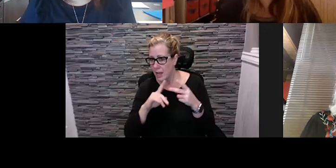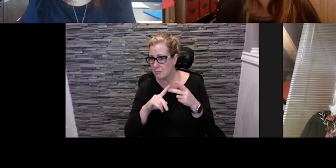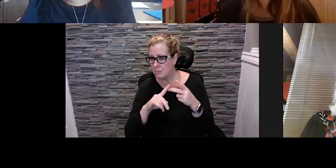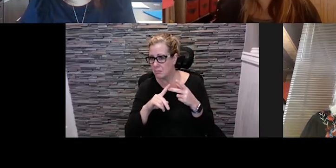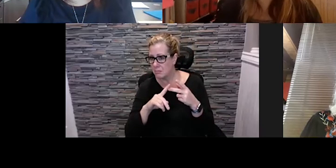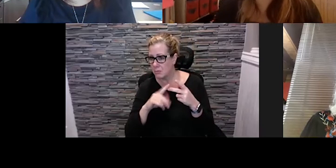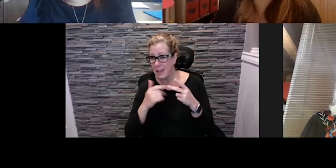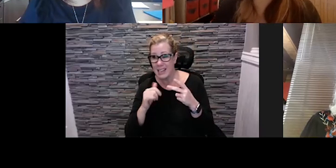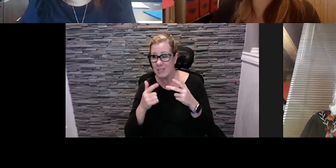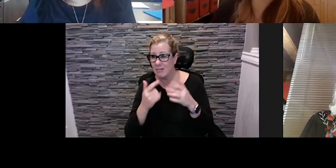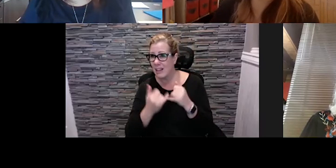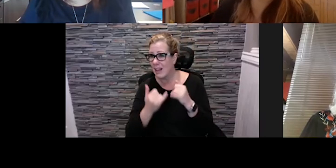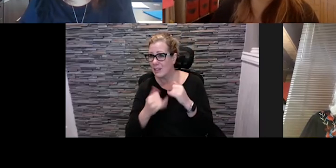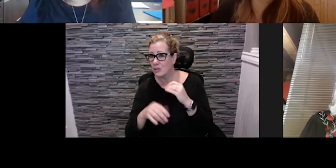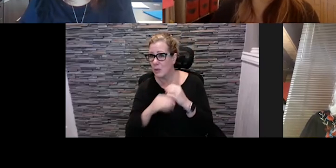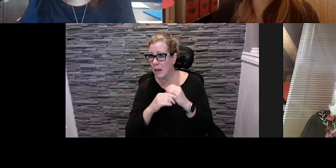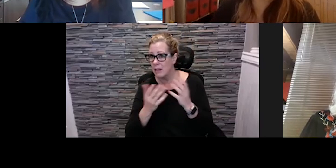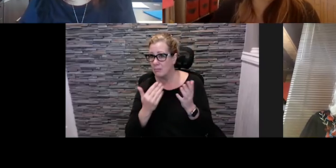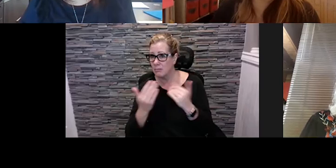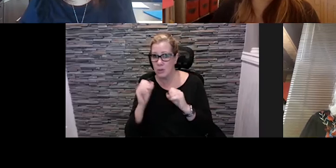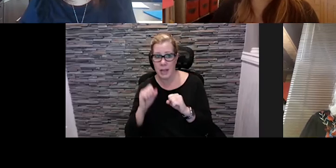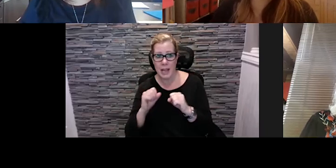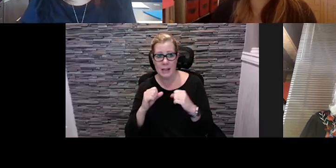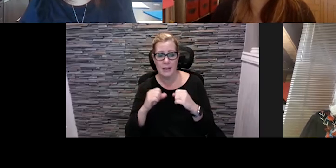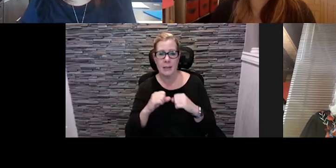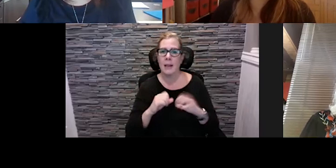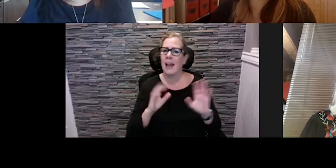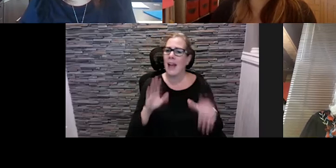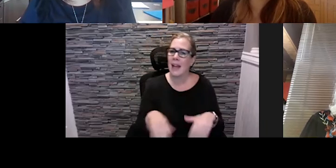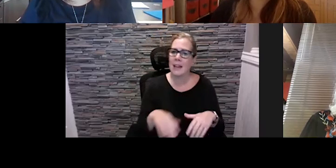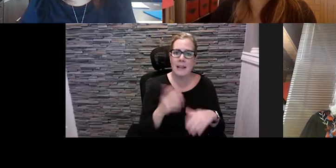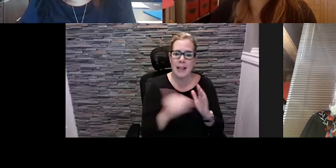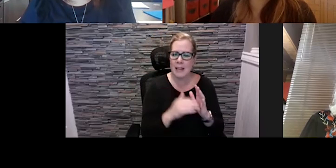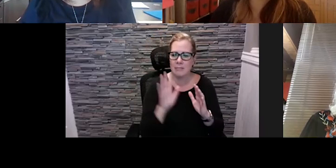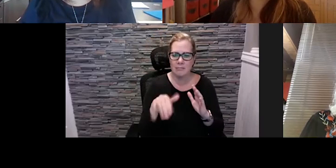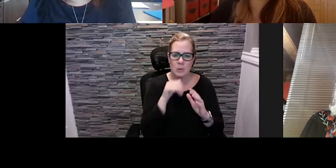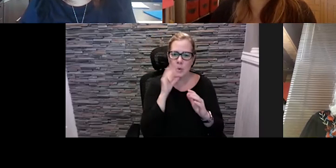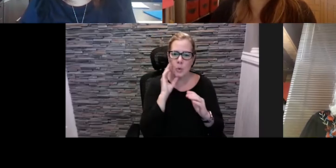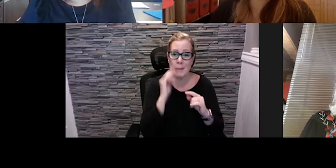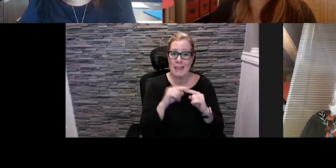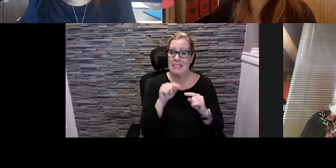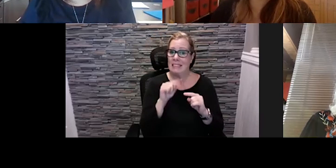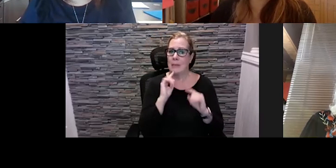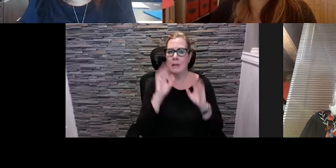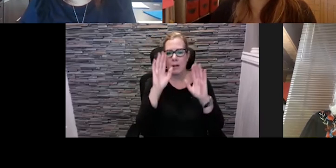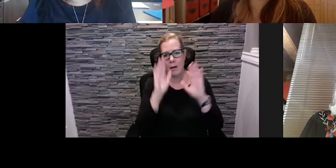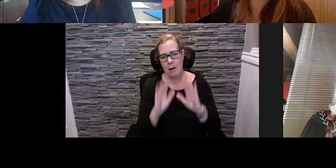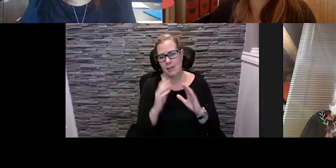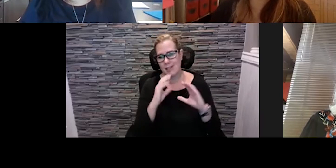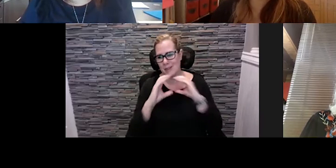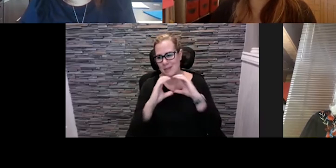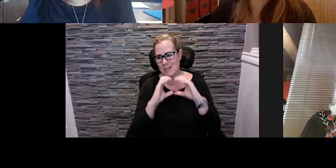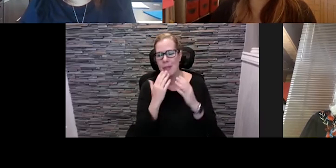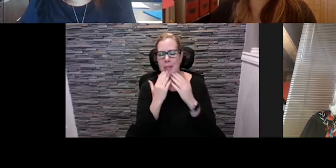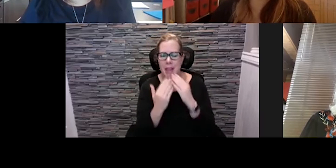feel free to jump in and and no worries you know this has been a great conversation and and thanks for joining us on your